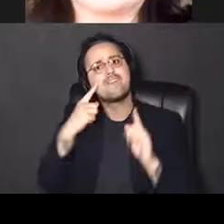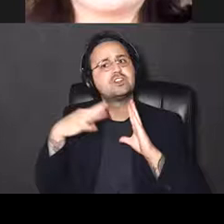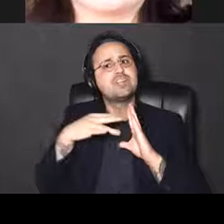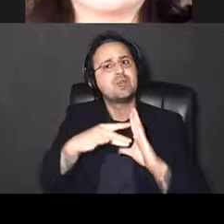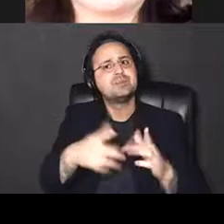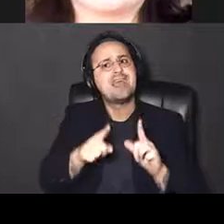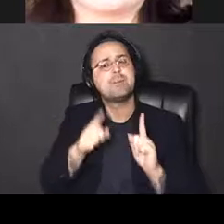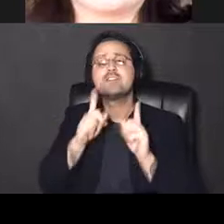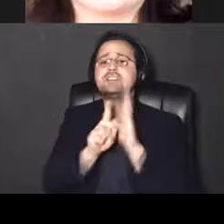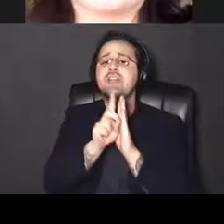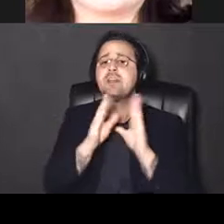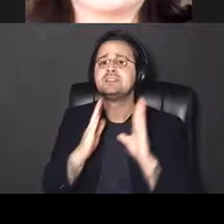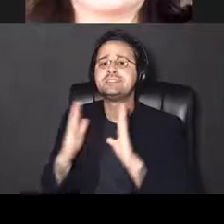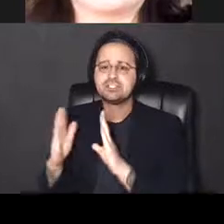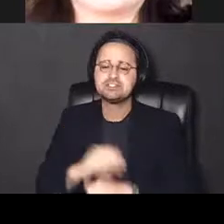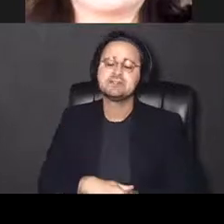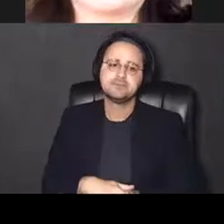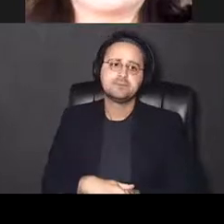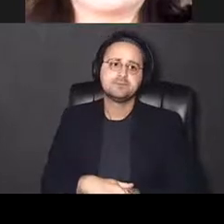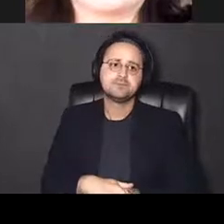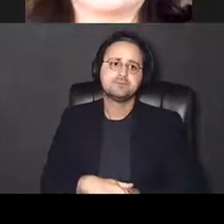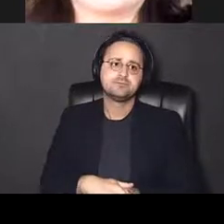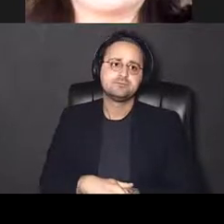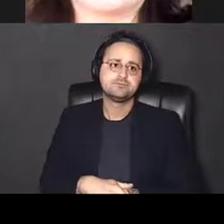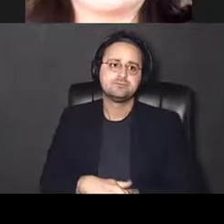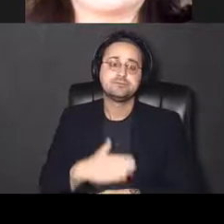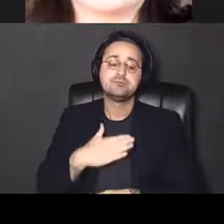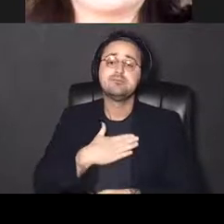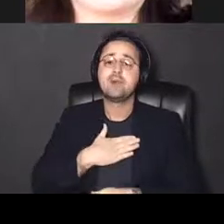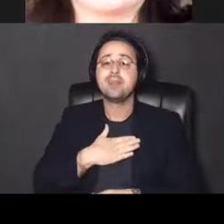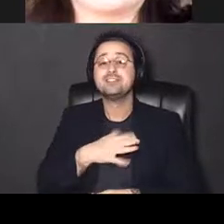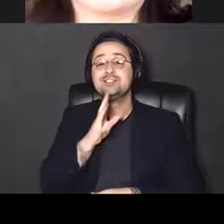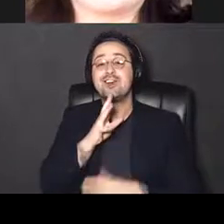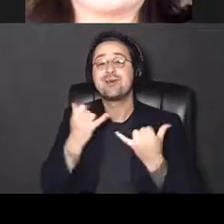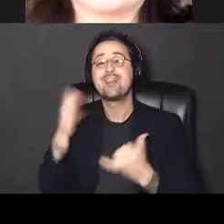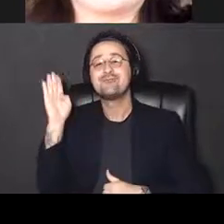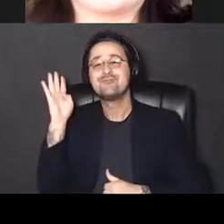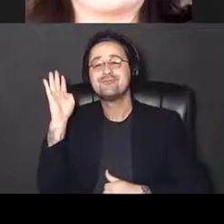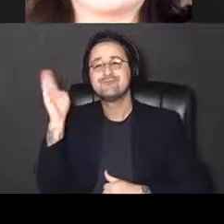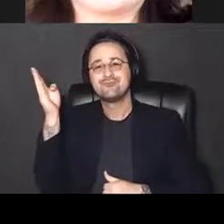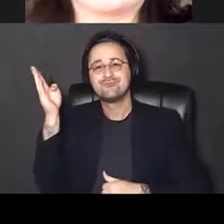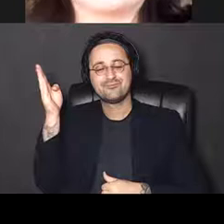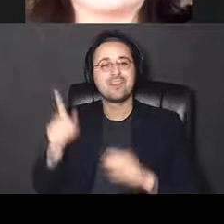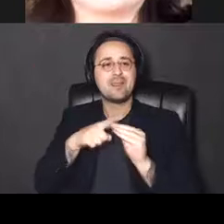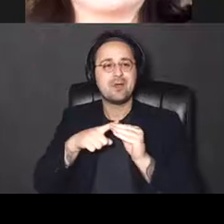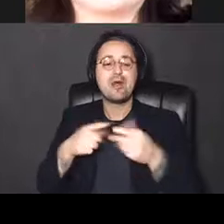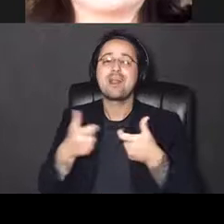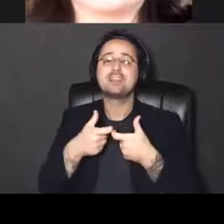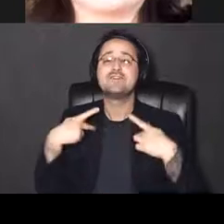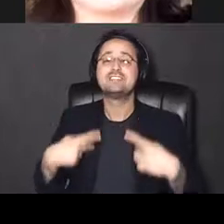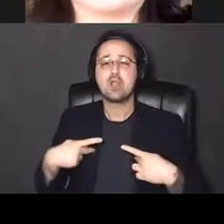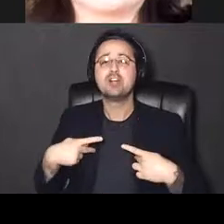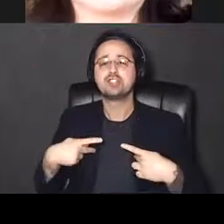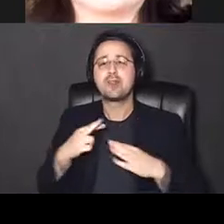happening at these developmental stages. And then what my talk mostly is focused on today are electrophysiological